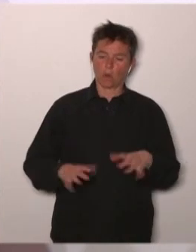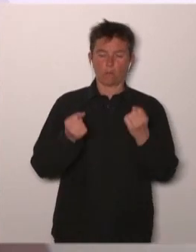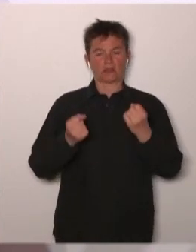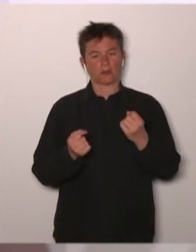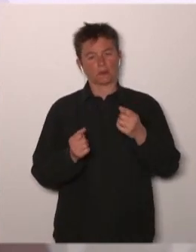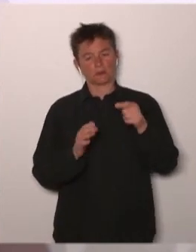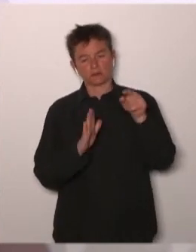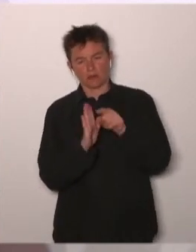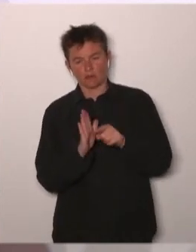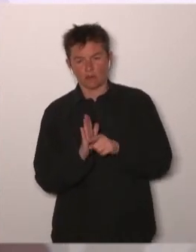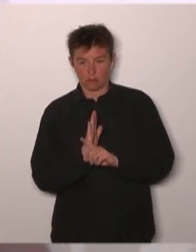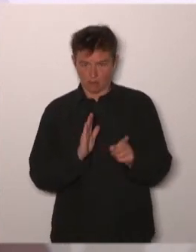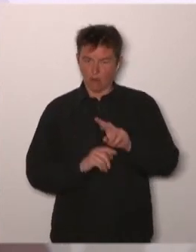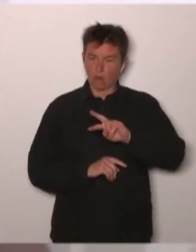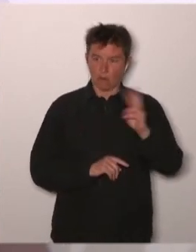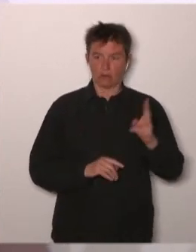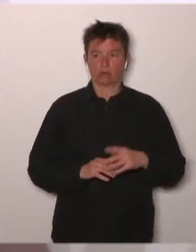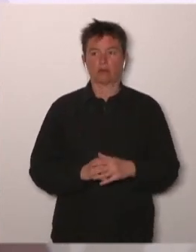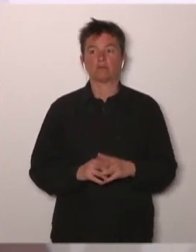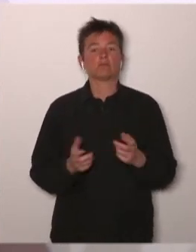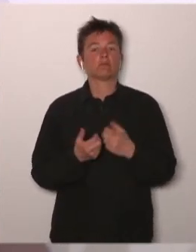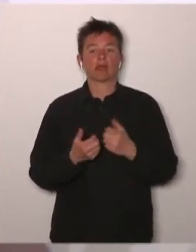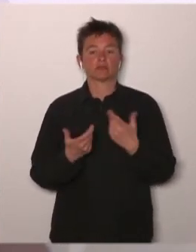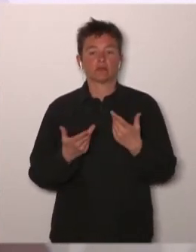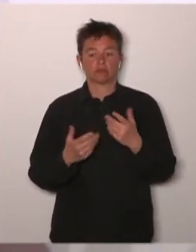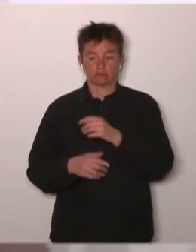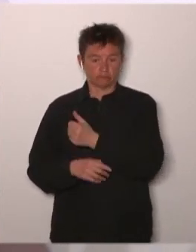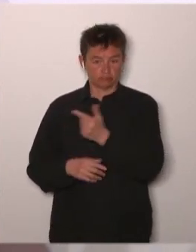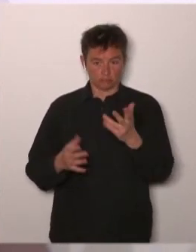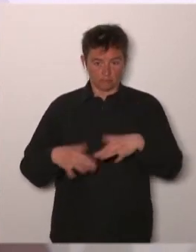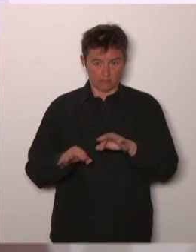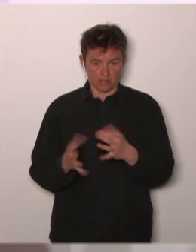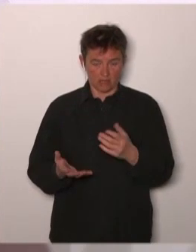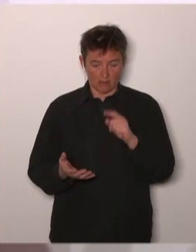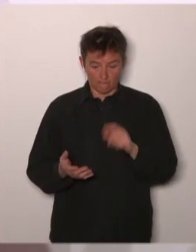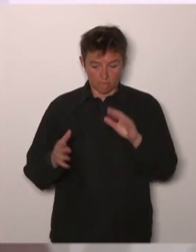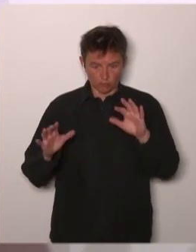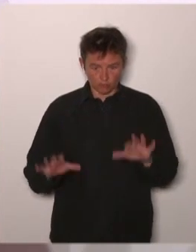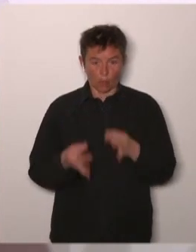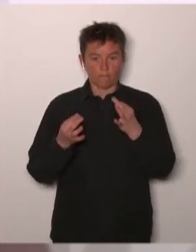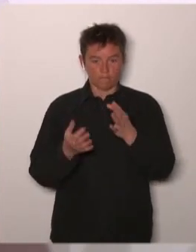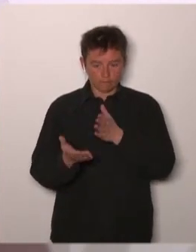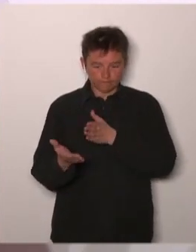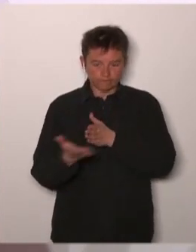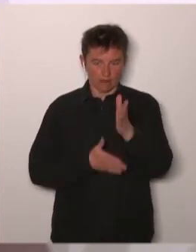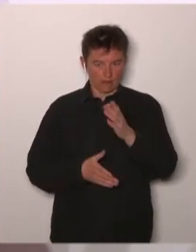countries and the difficulty for us to actually to find our way has been to